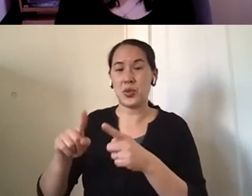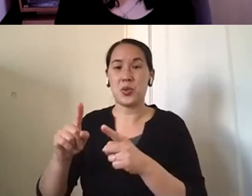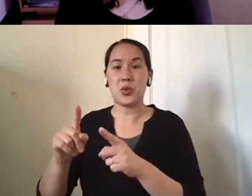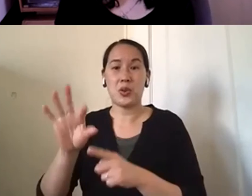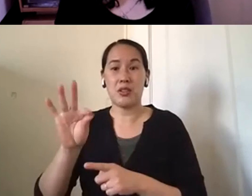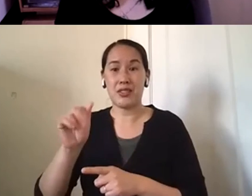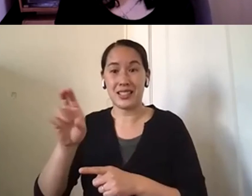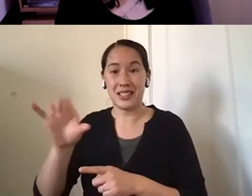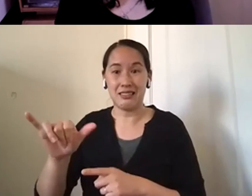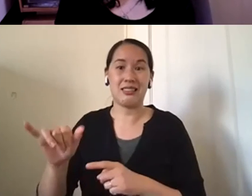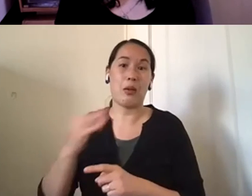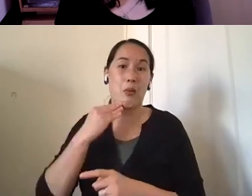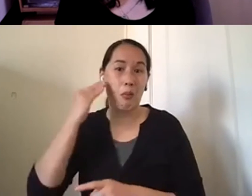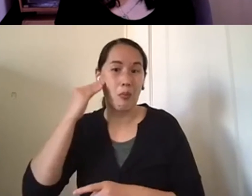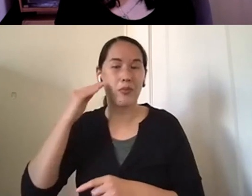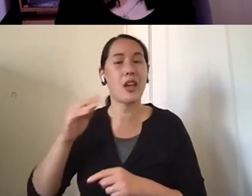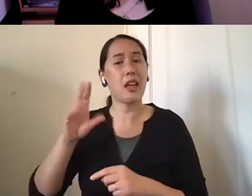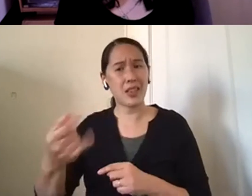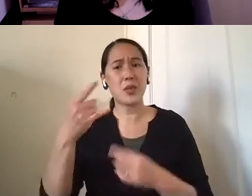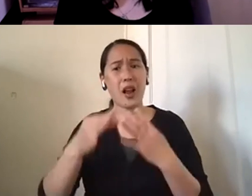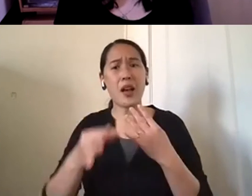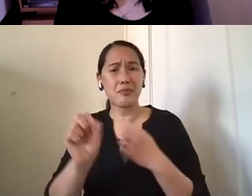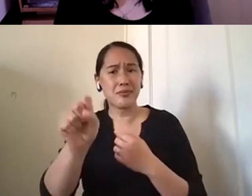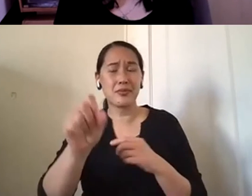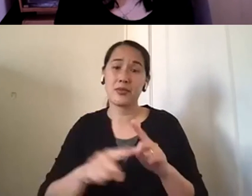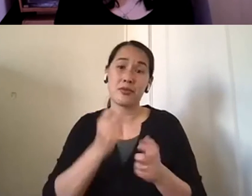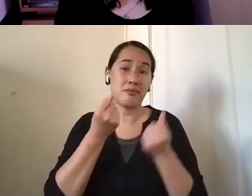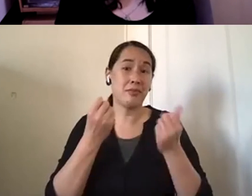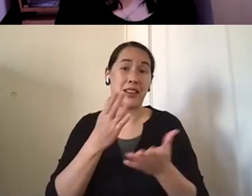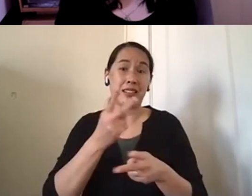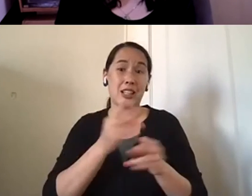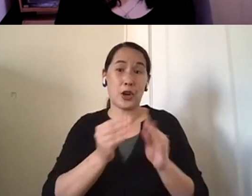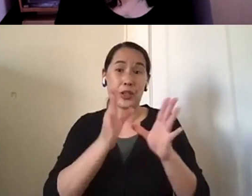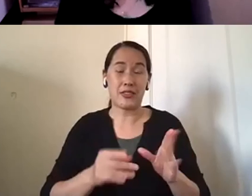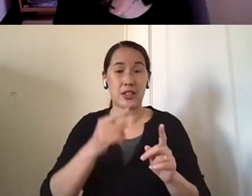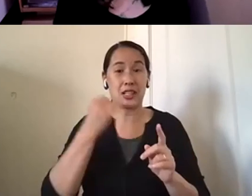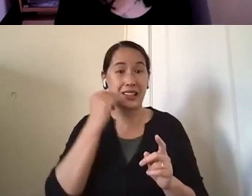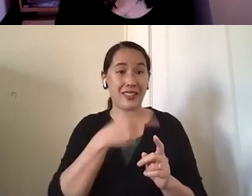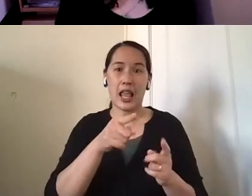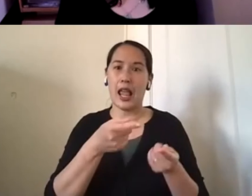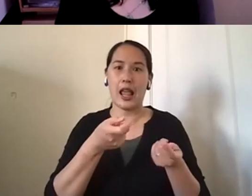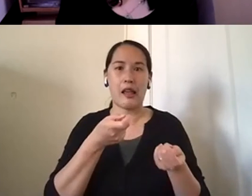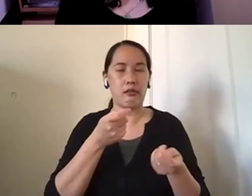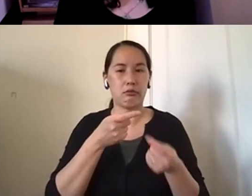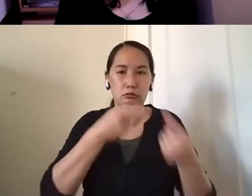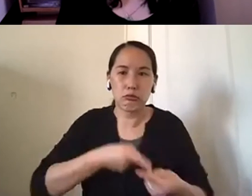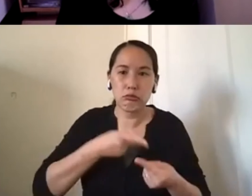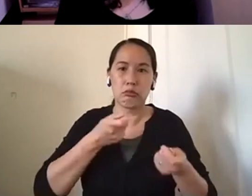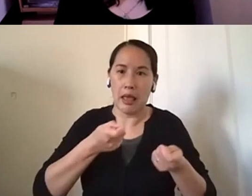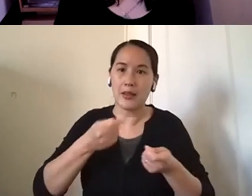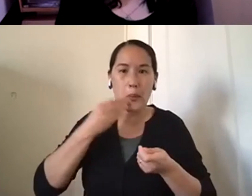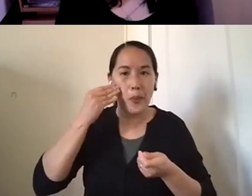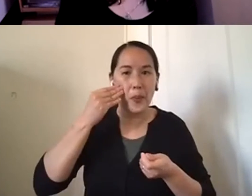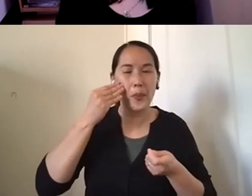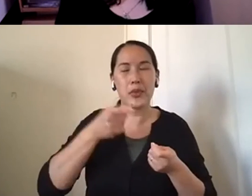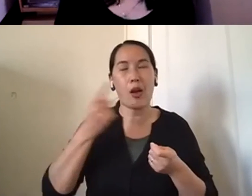Um, and I think, uh, you know, for a lot of caregivers who have difficulty kind of managing at home, I think they always kind of bring that